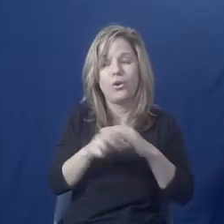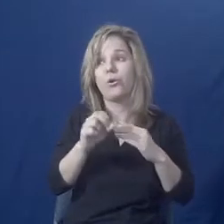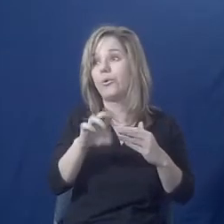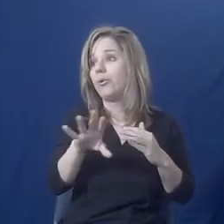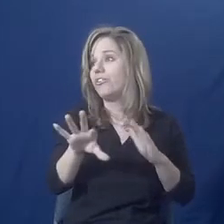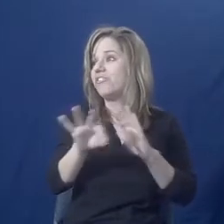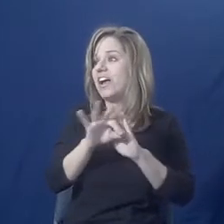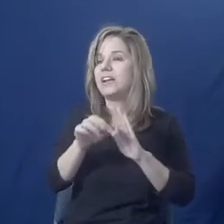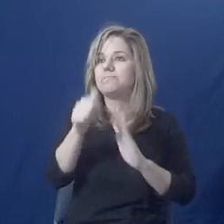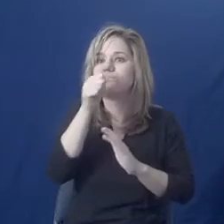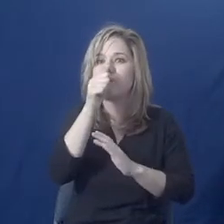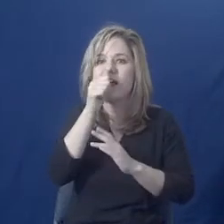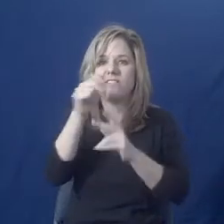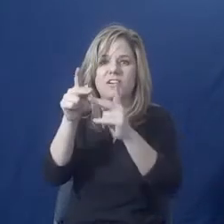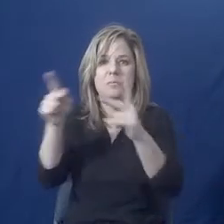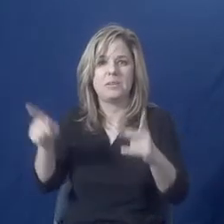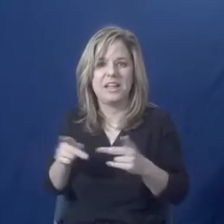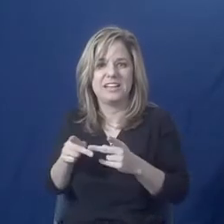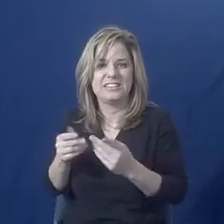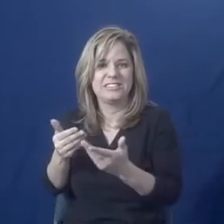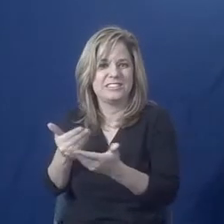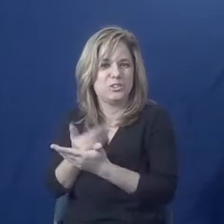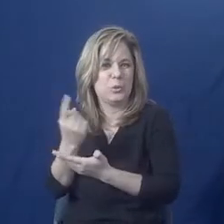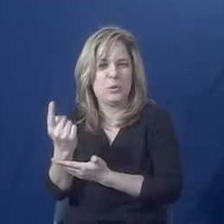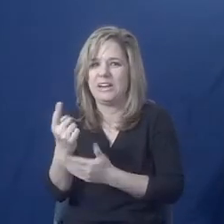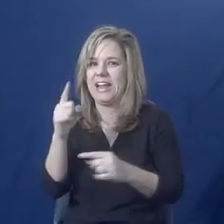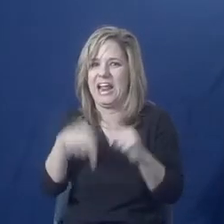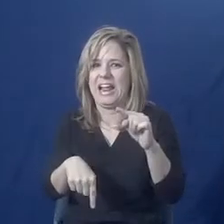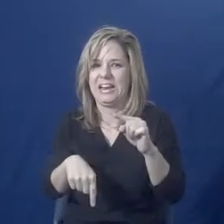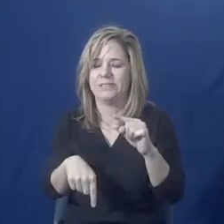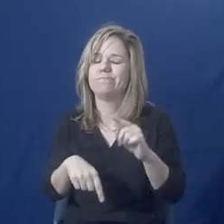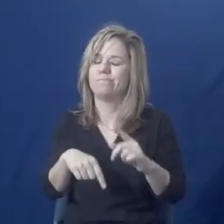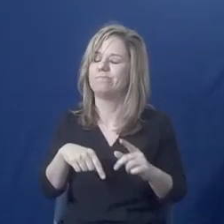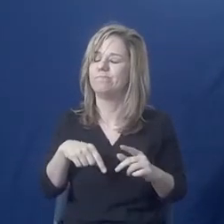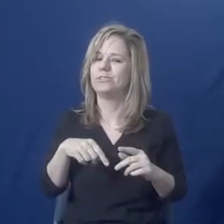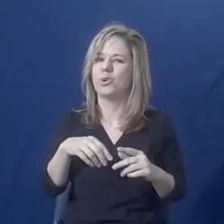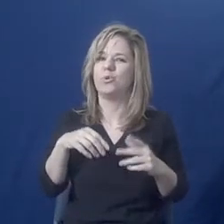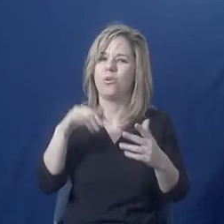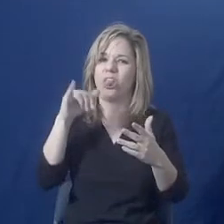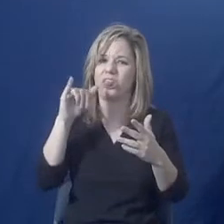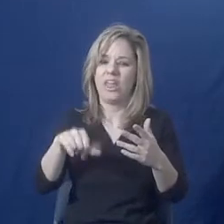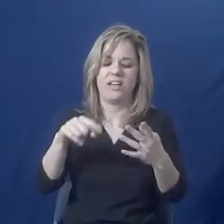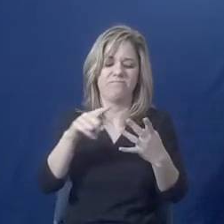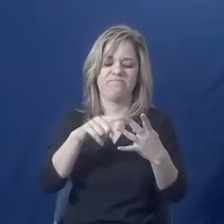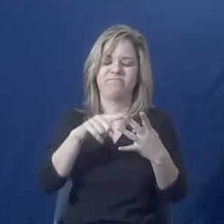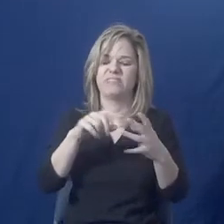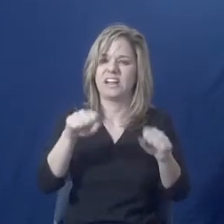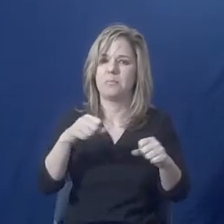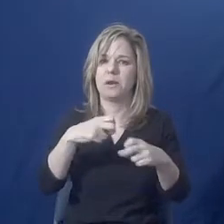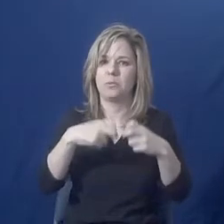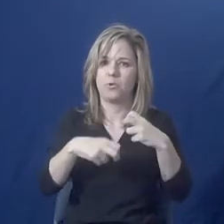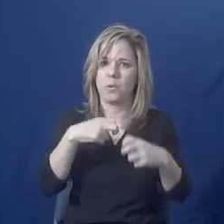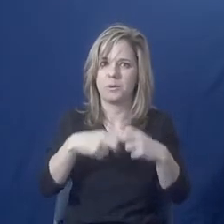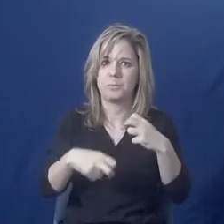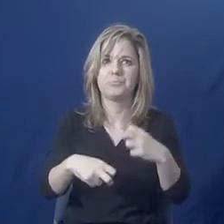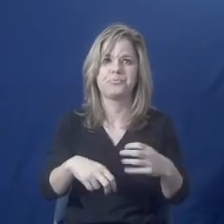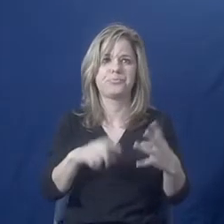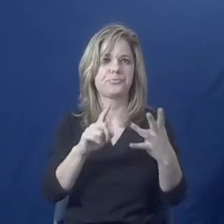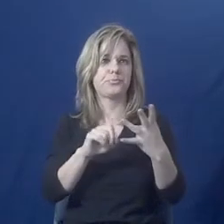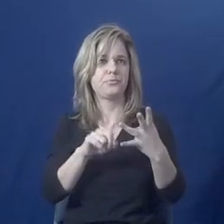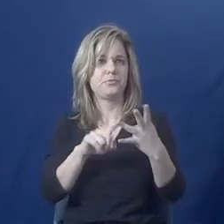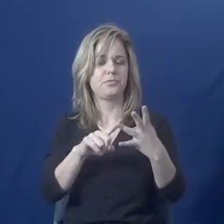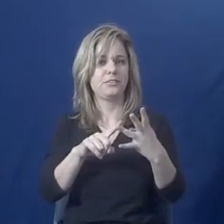location. So home location is another life generated risk. The physical and mental health